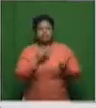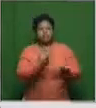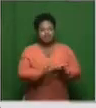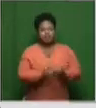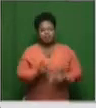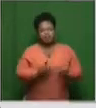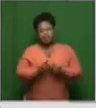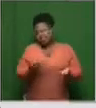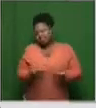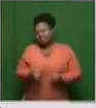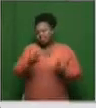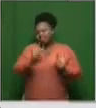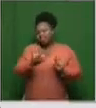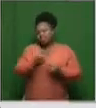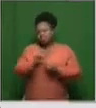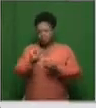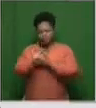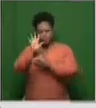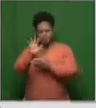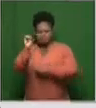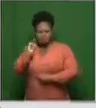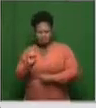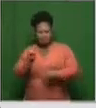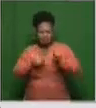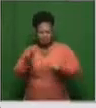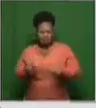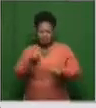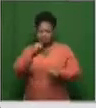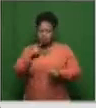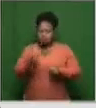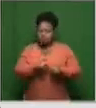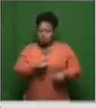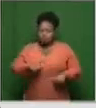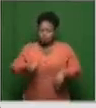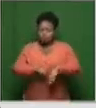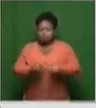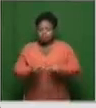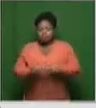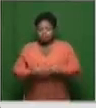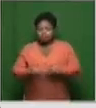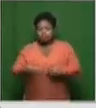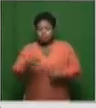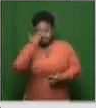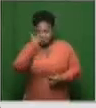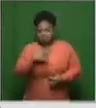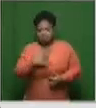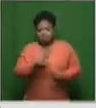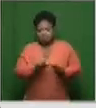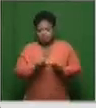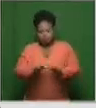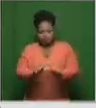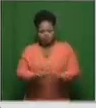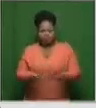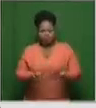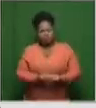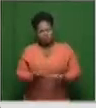about 10 to 15% of people describe symptoms of long COVID. And this is a whole variety of symptoms, but a lot of it are things